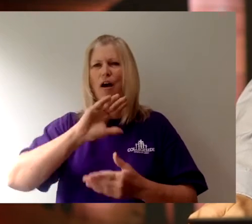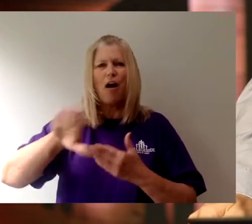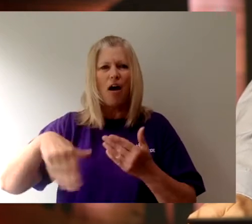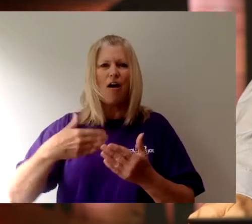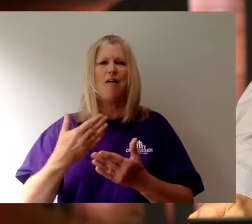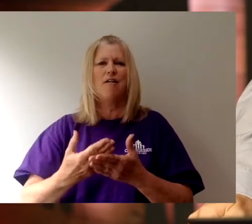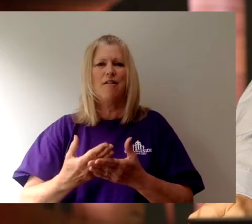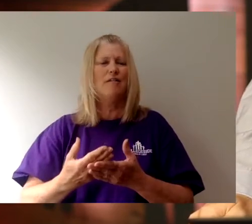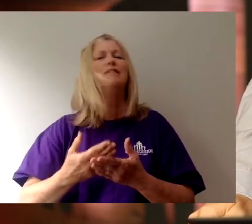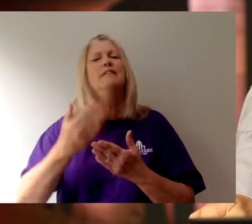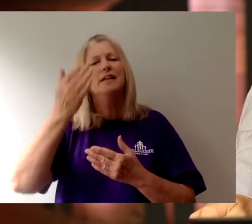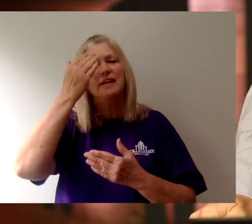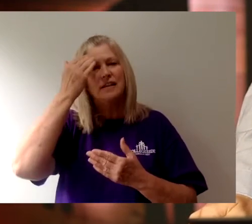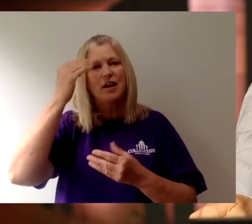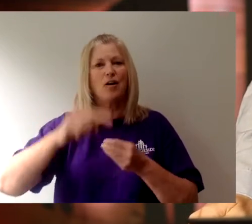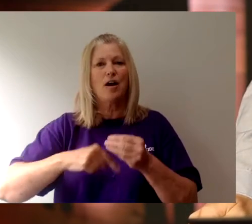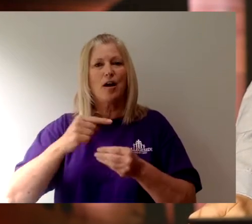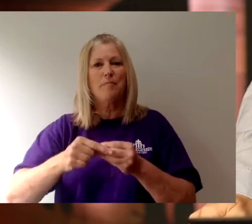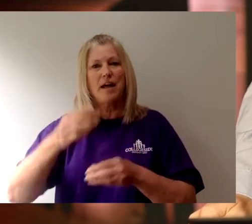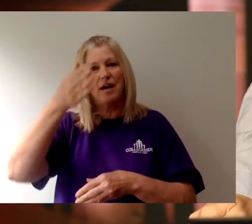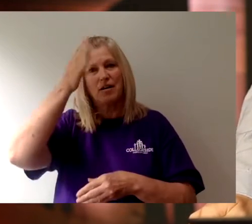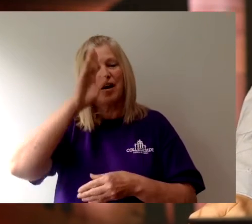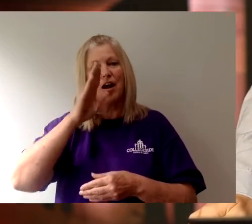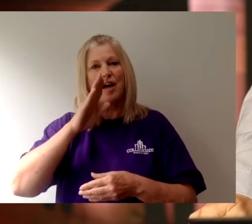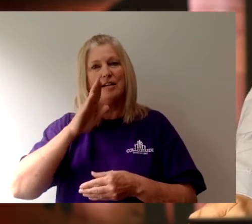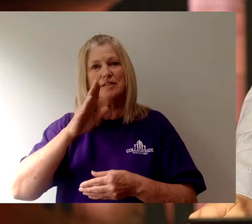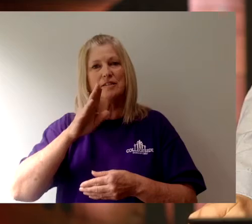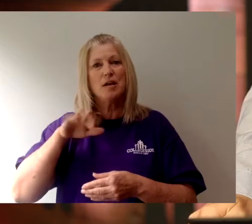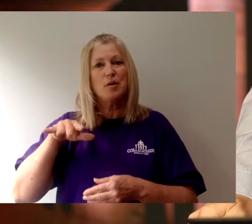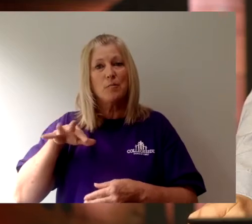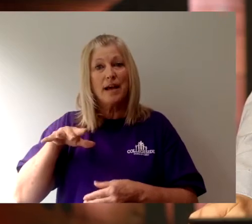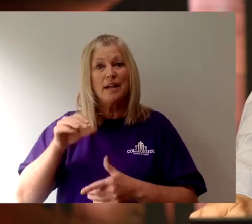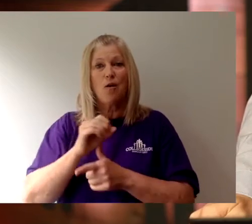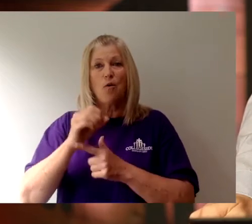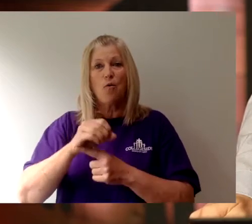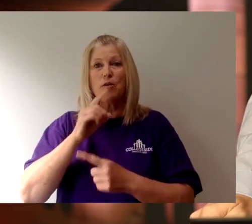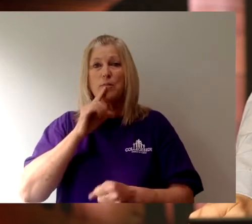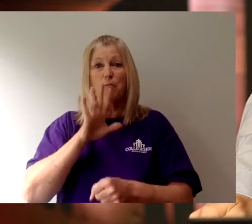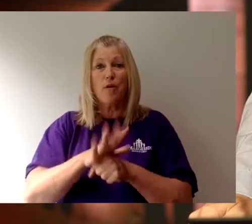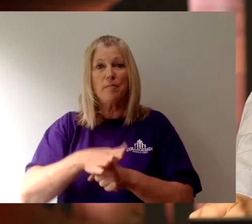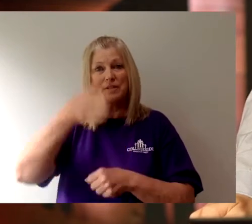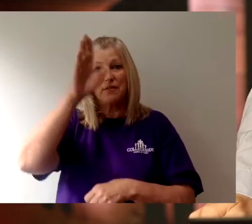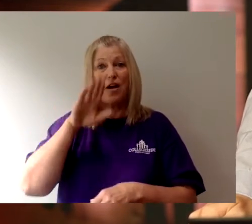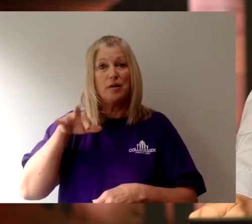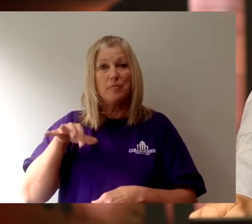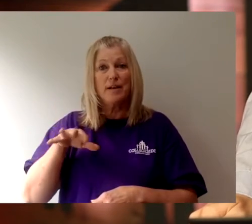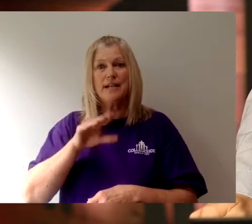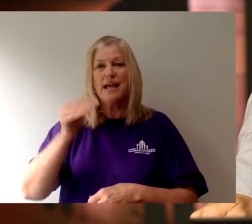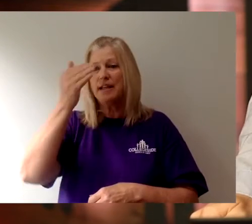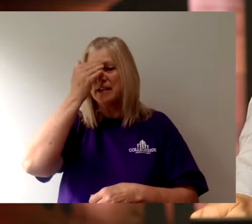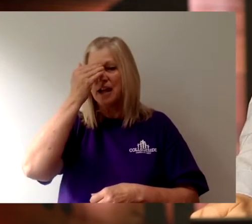all. They know about God's presence or the promise of God's presence, and they